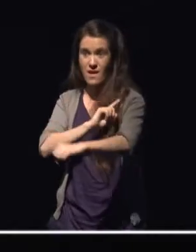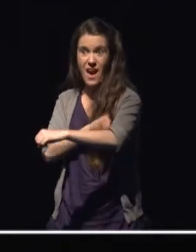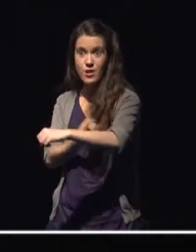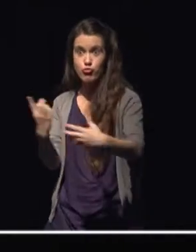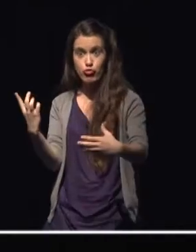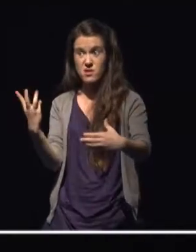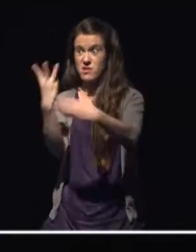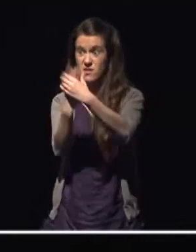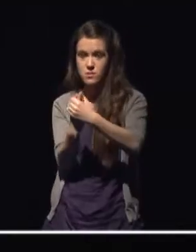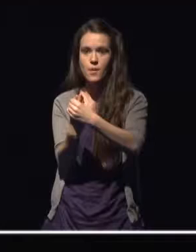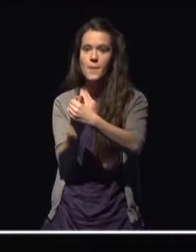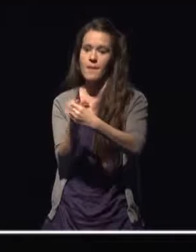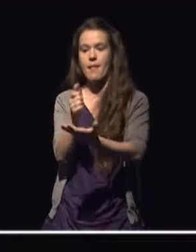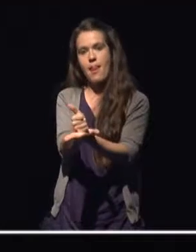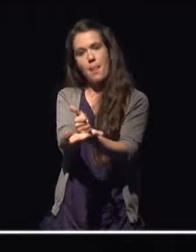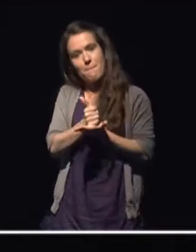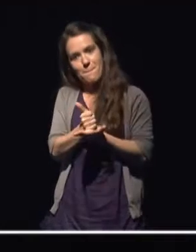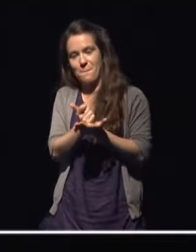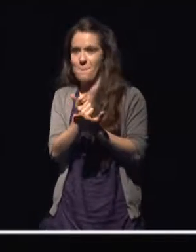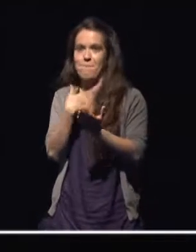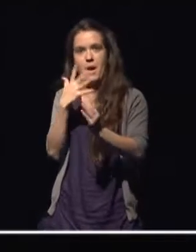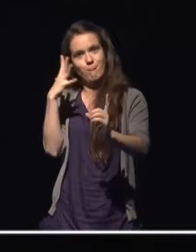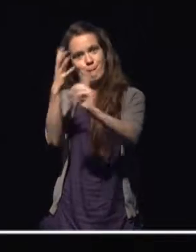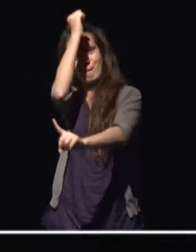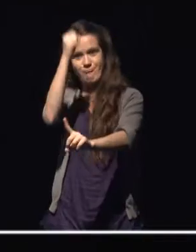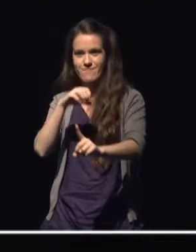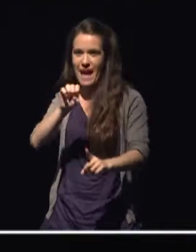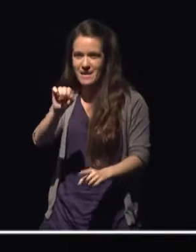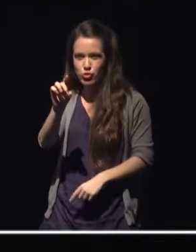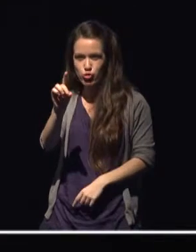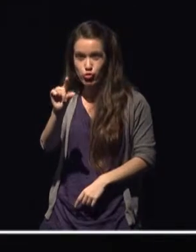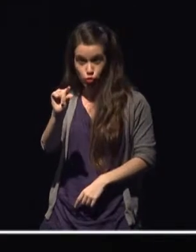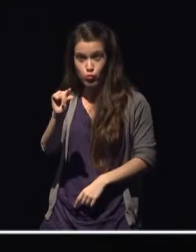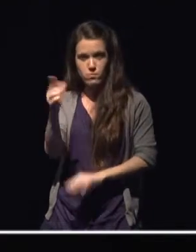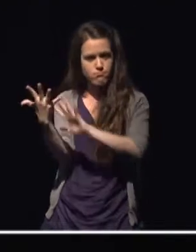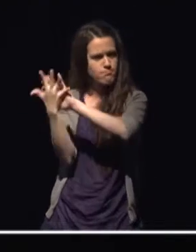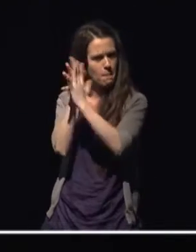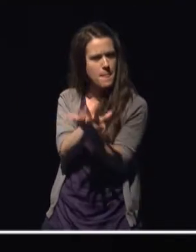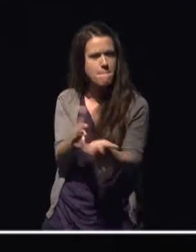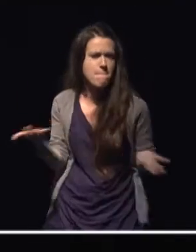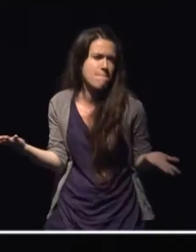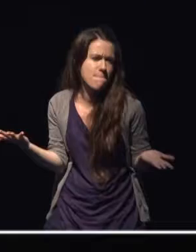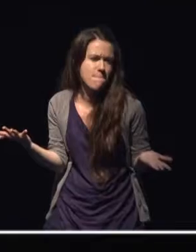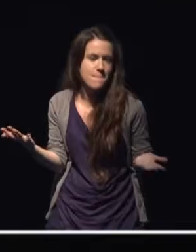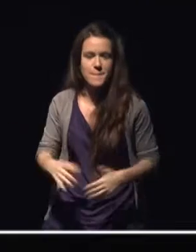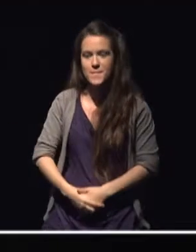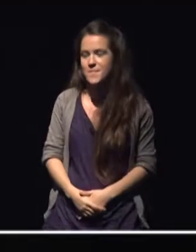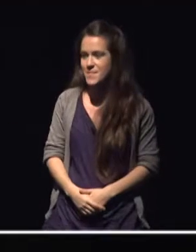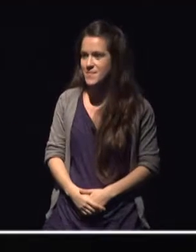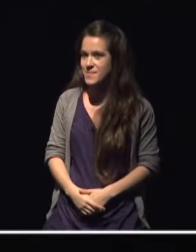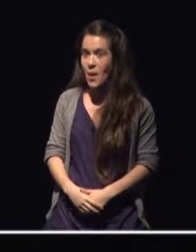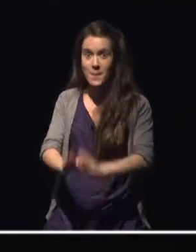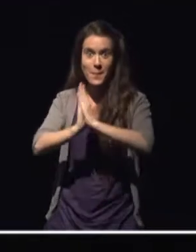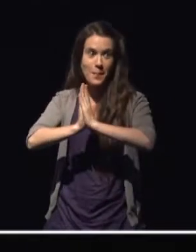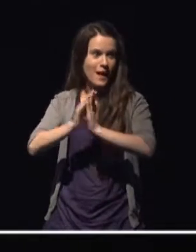SDGs or implement the SDGs so please